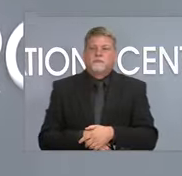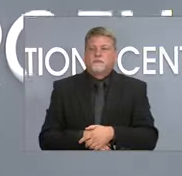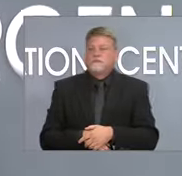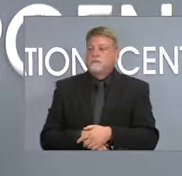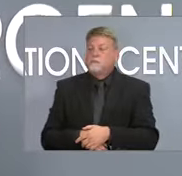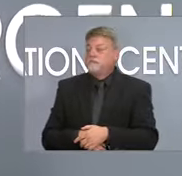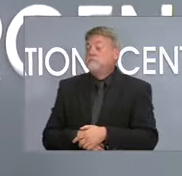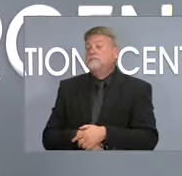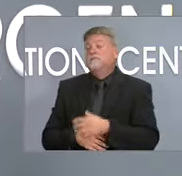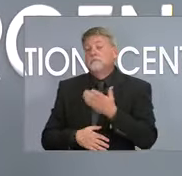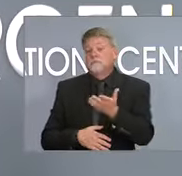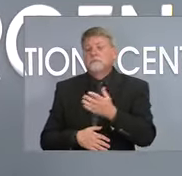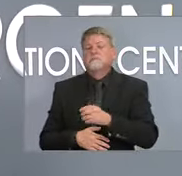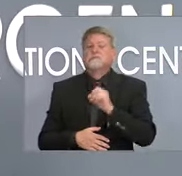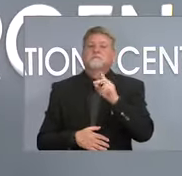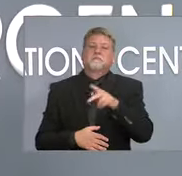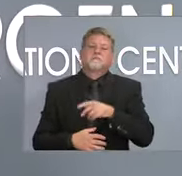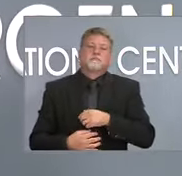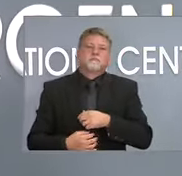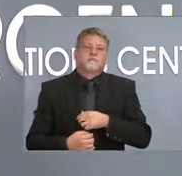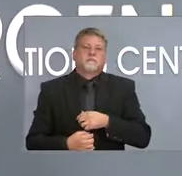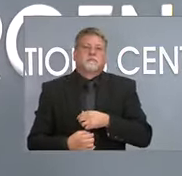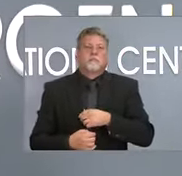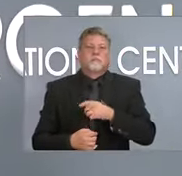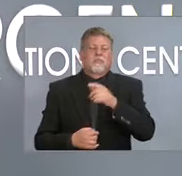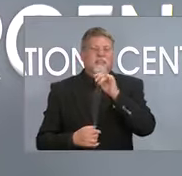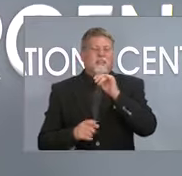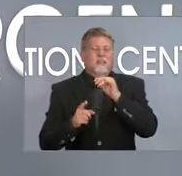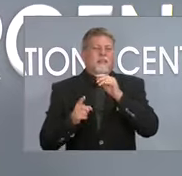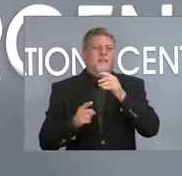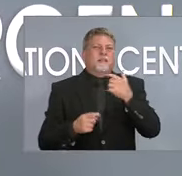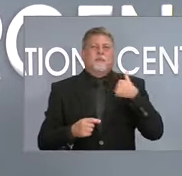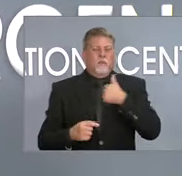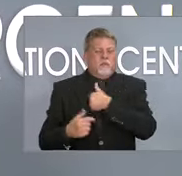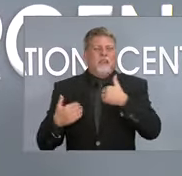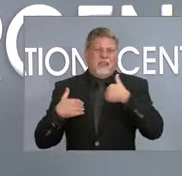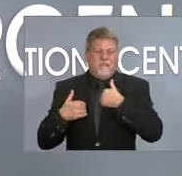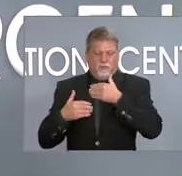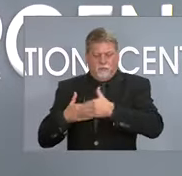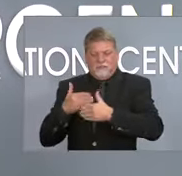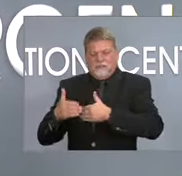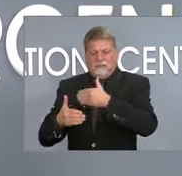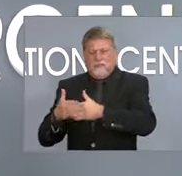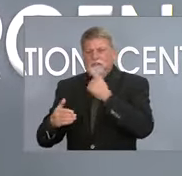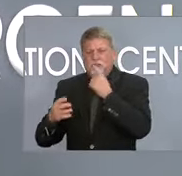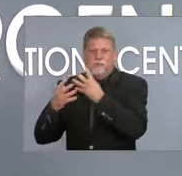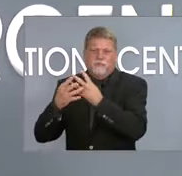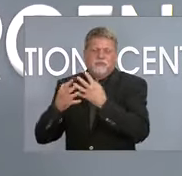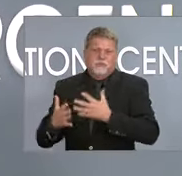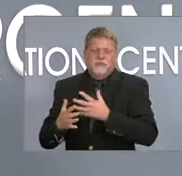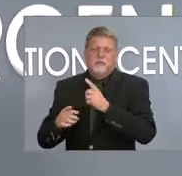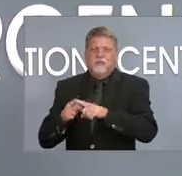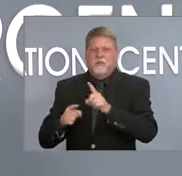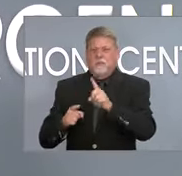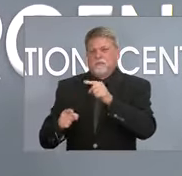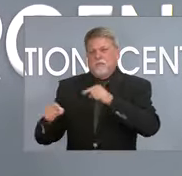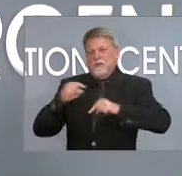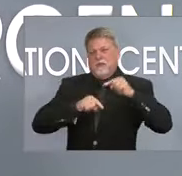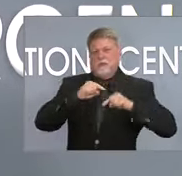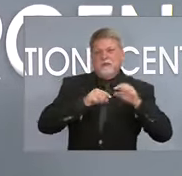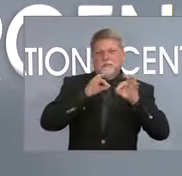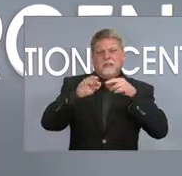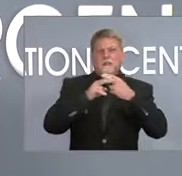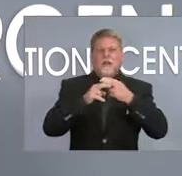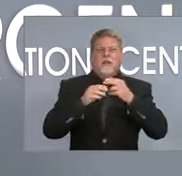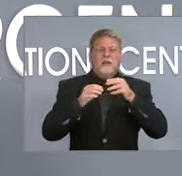So Rose, a couple of things we can follow up with the specific protocols that are used at DPS, but let me back up and talk about the virus